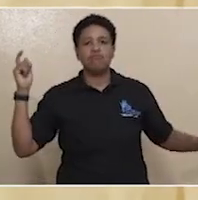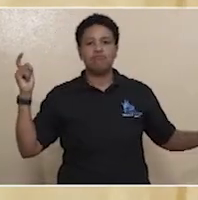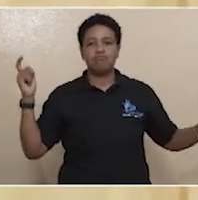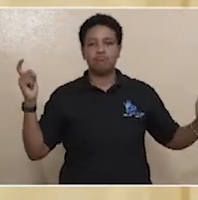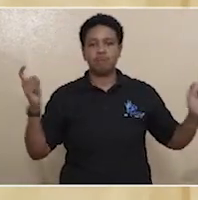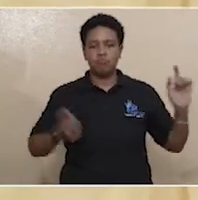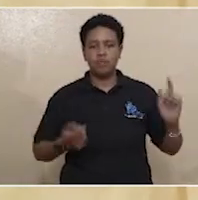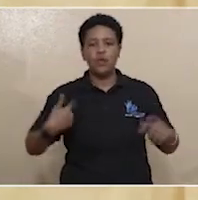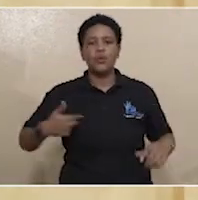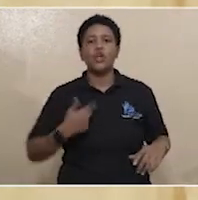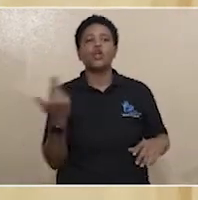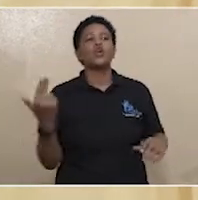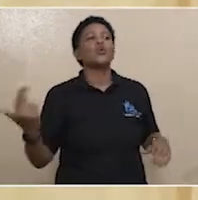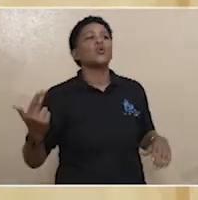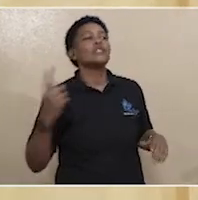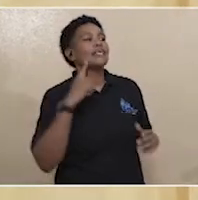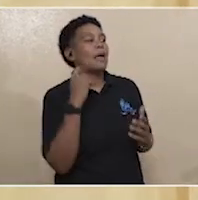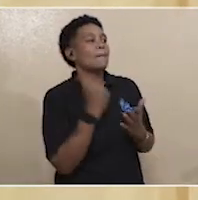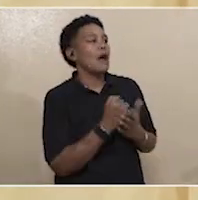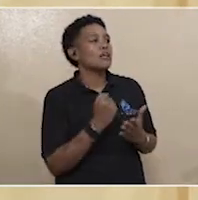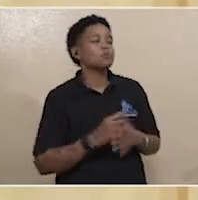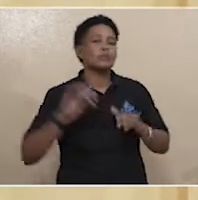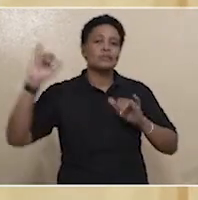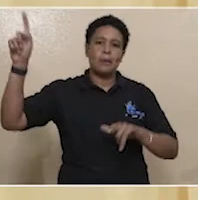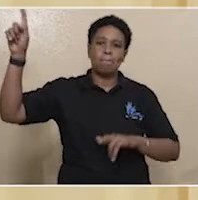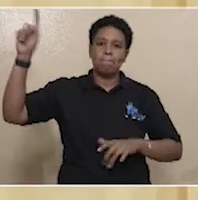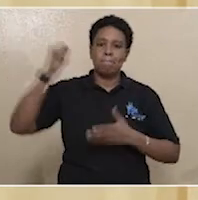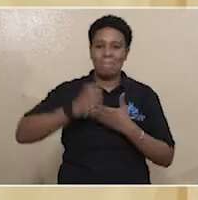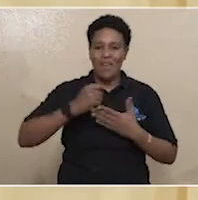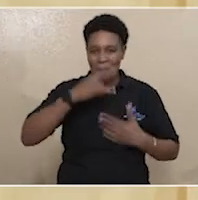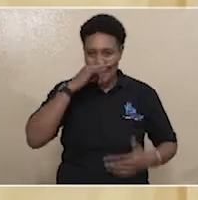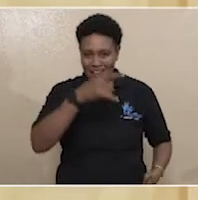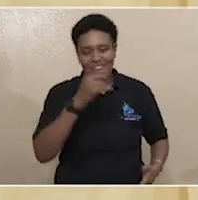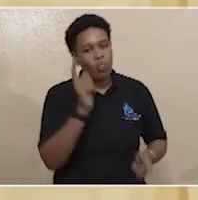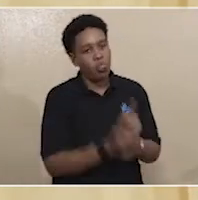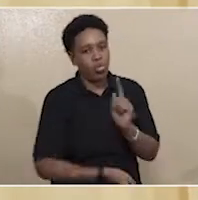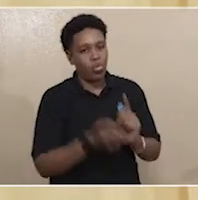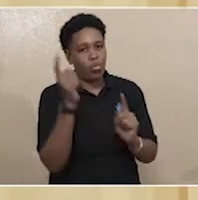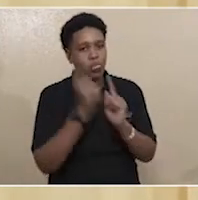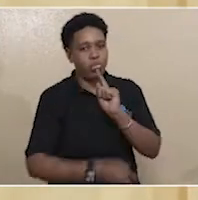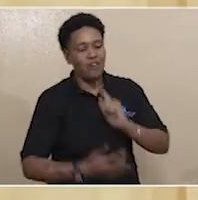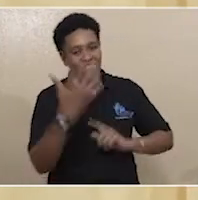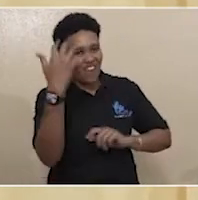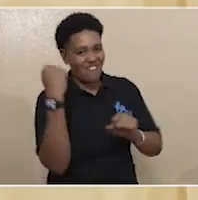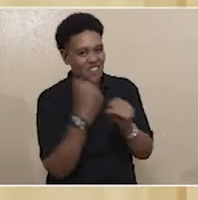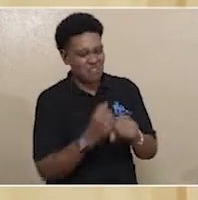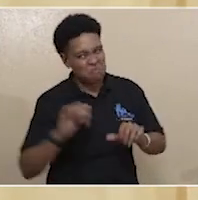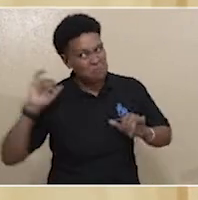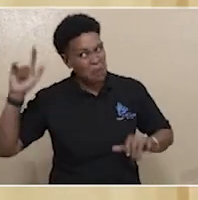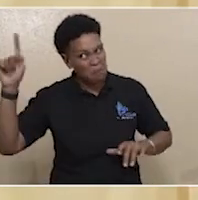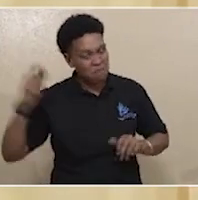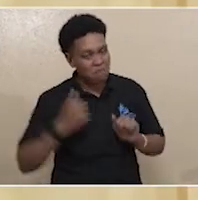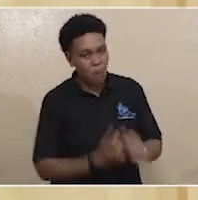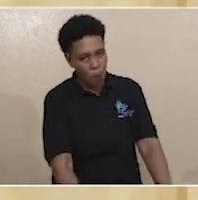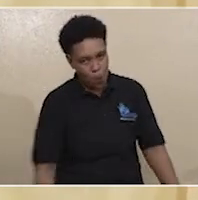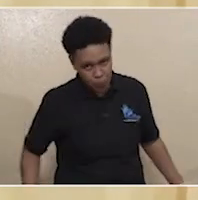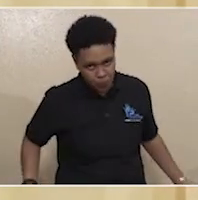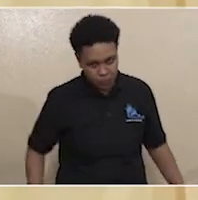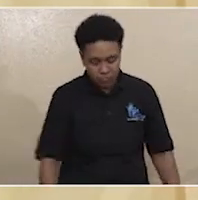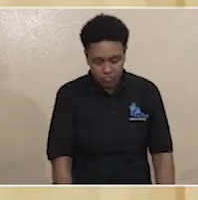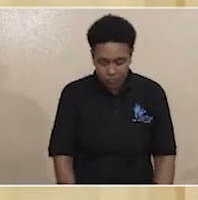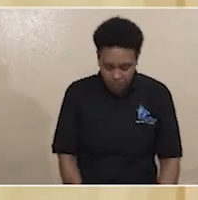we are using the benchmark that the passport office is using so we renew using that as a standard to renew every five years